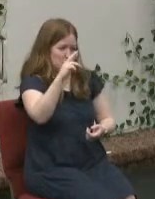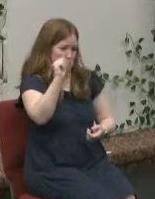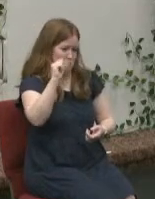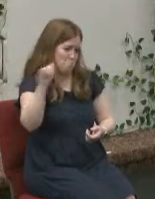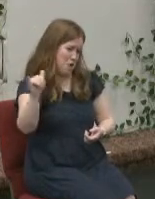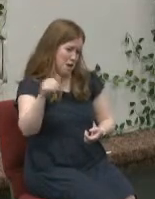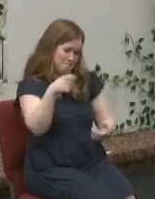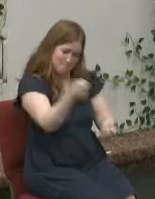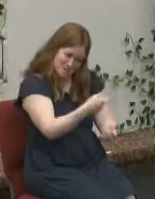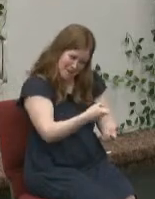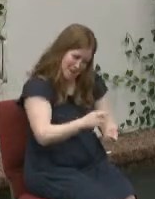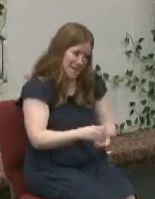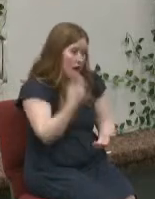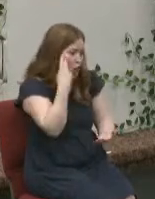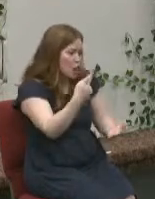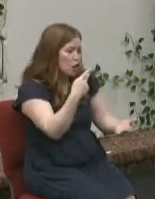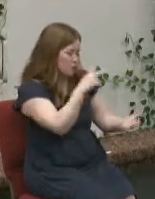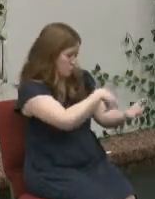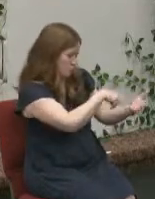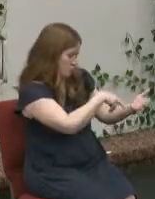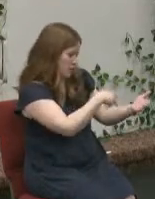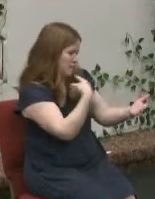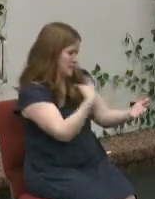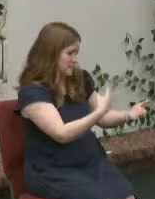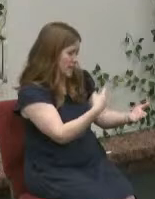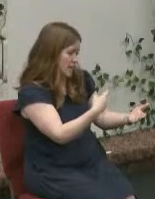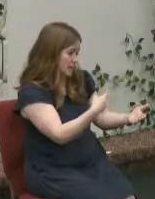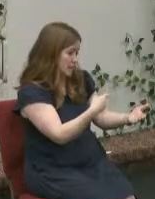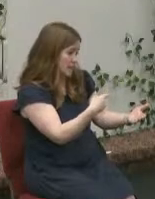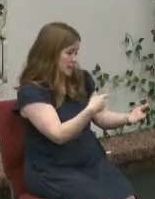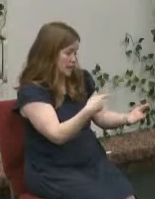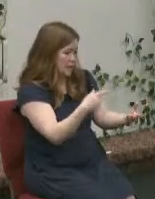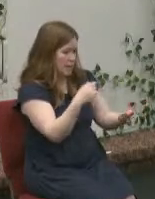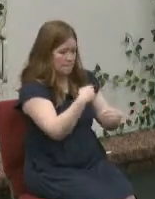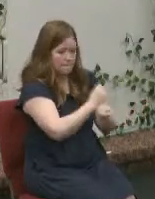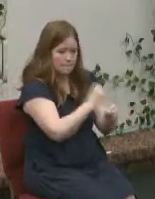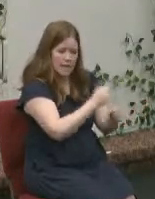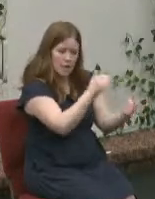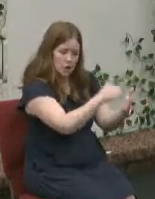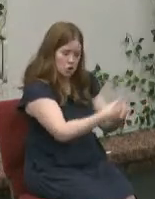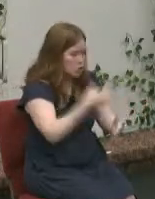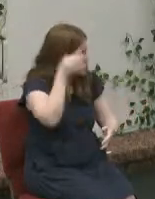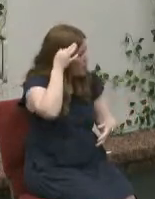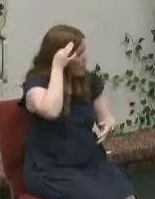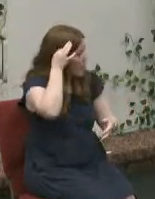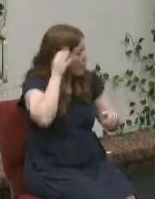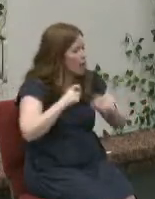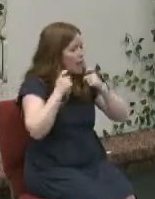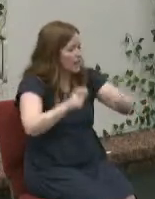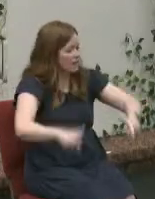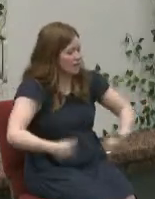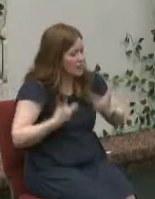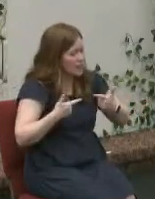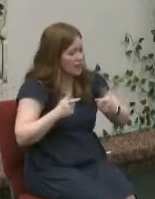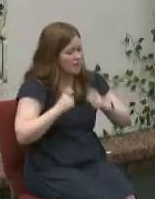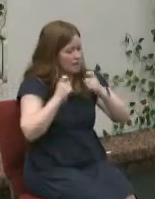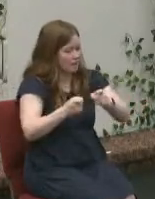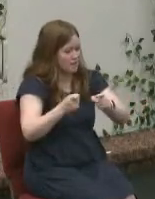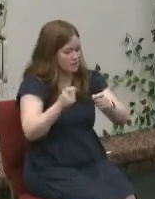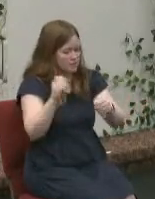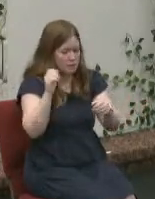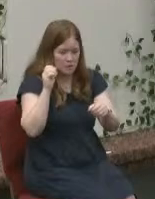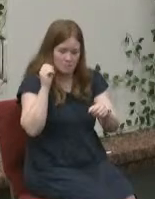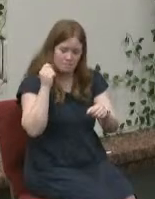and she says look read on the can the can says this restores dead hair to life and adds a permanent wave